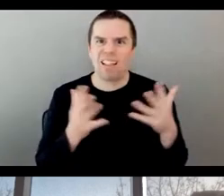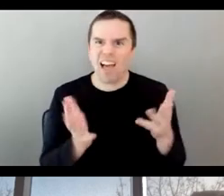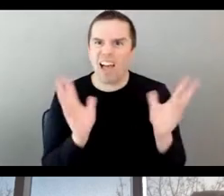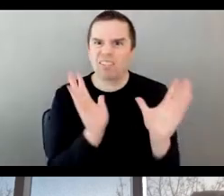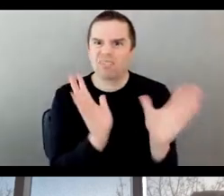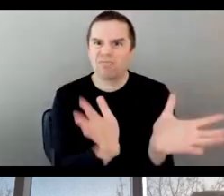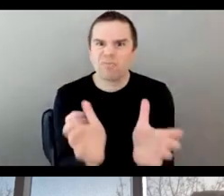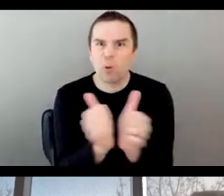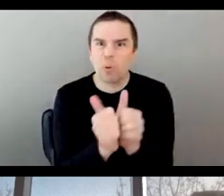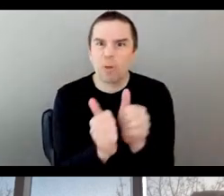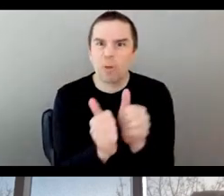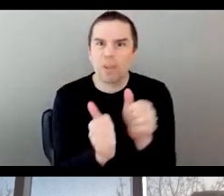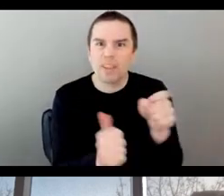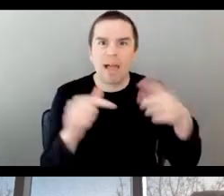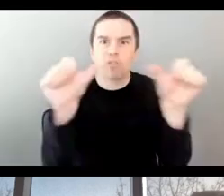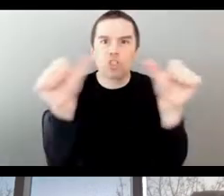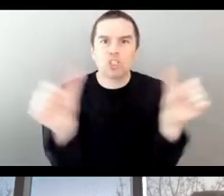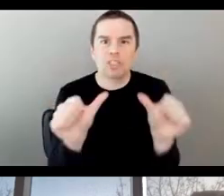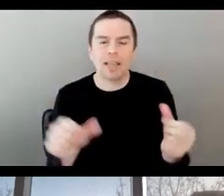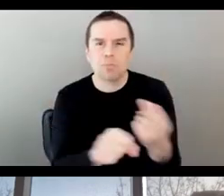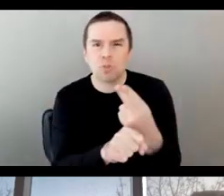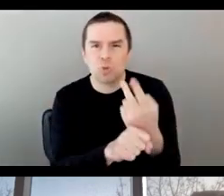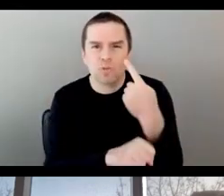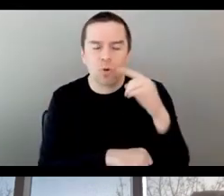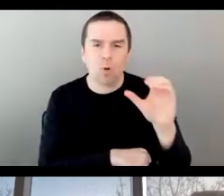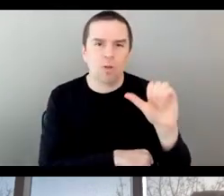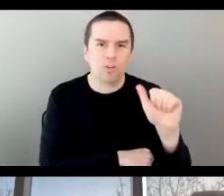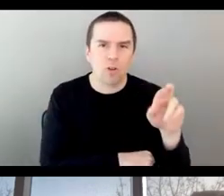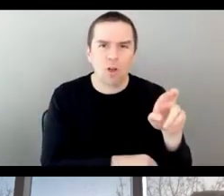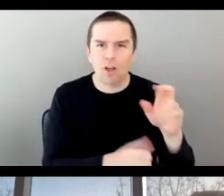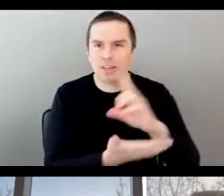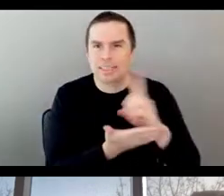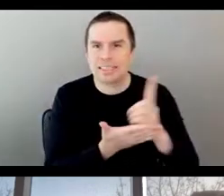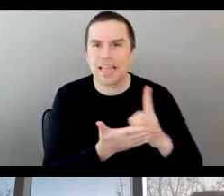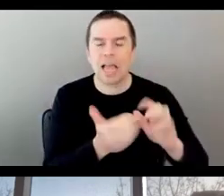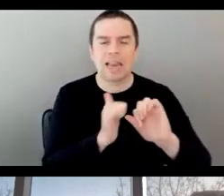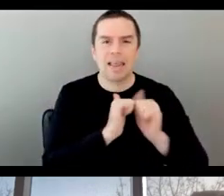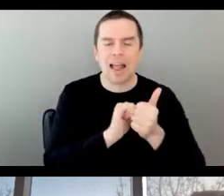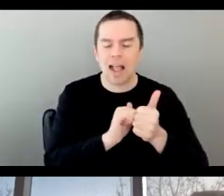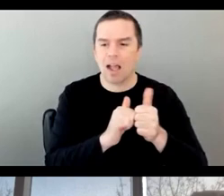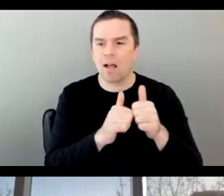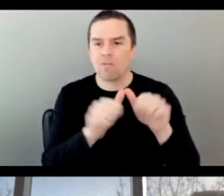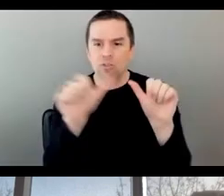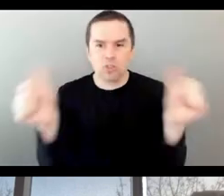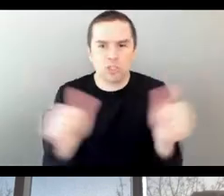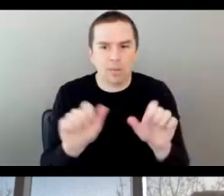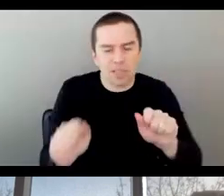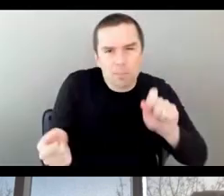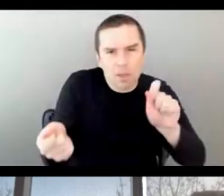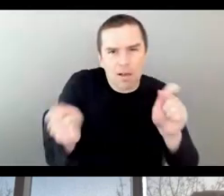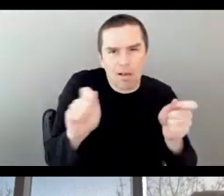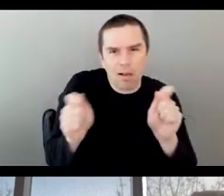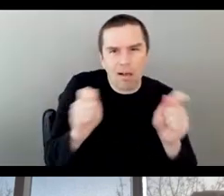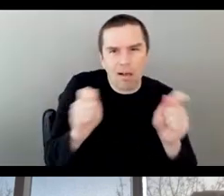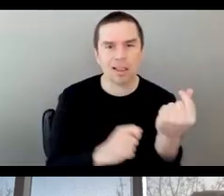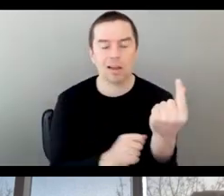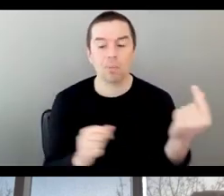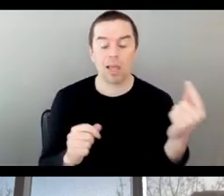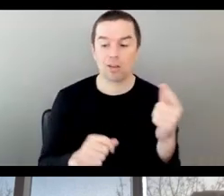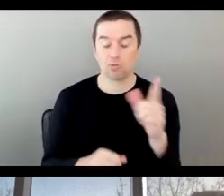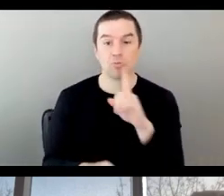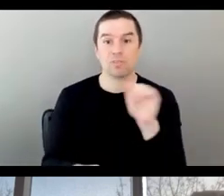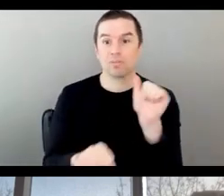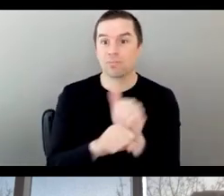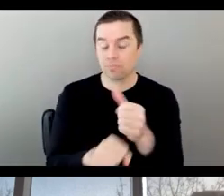how, you know, those shapes can be molded in a different way just to literally get tenths of a second off. And people like